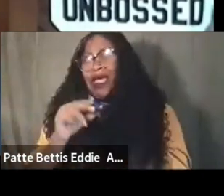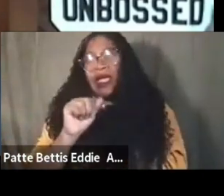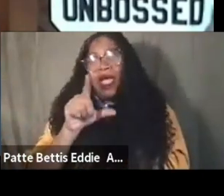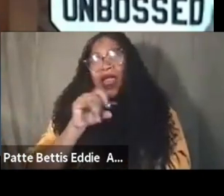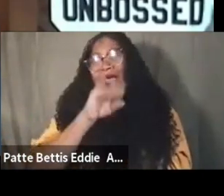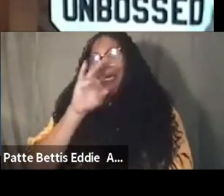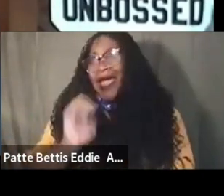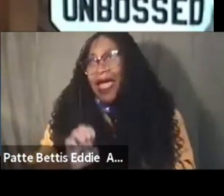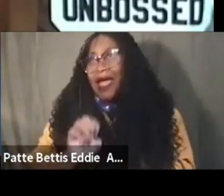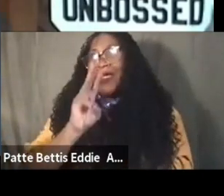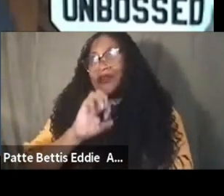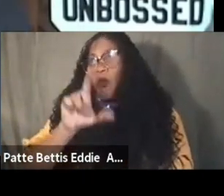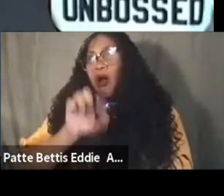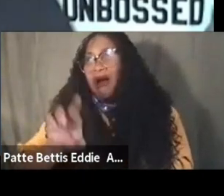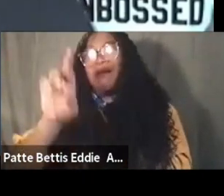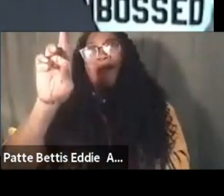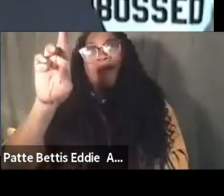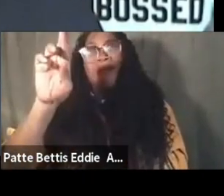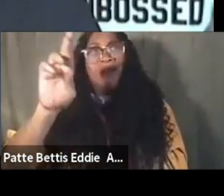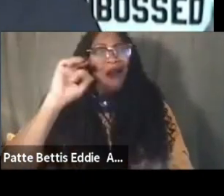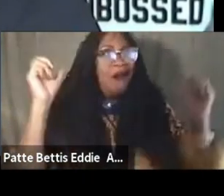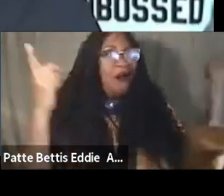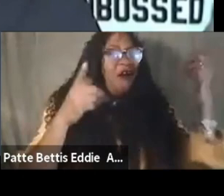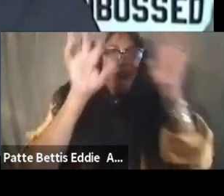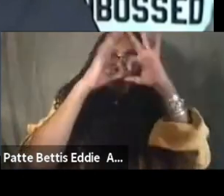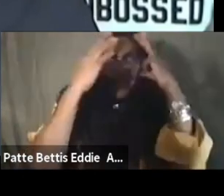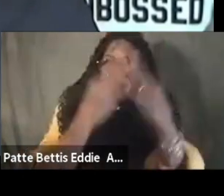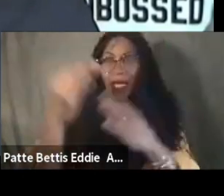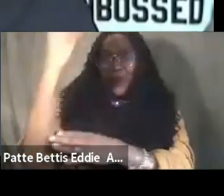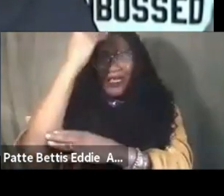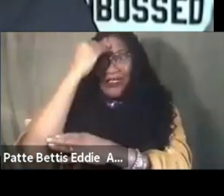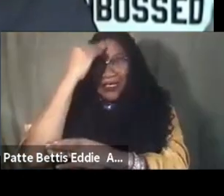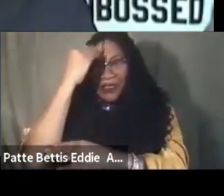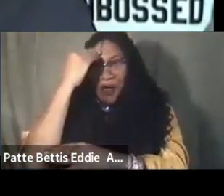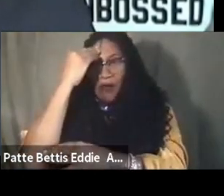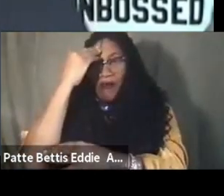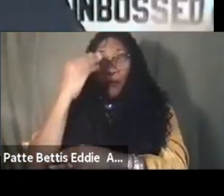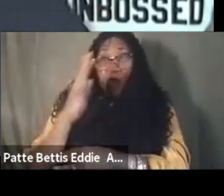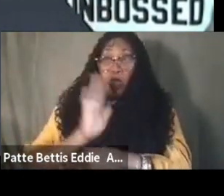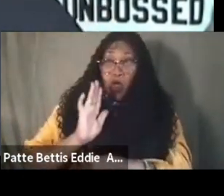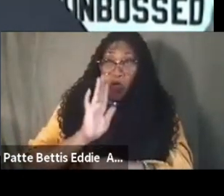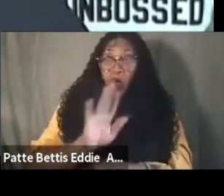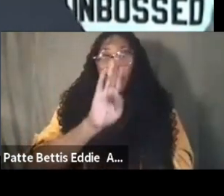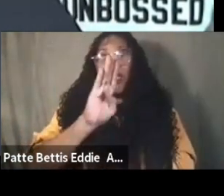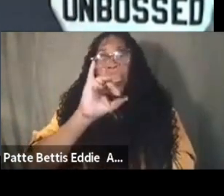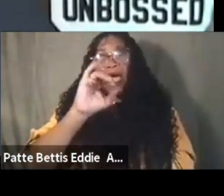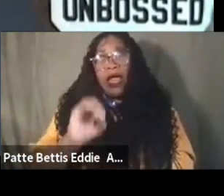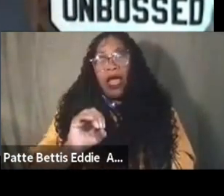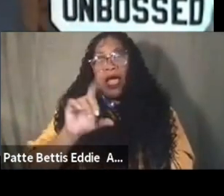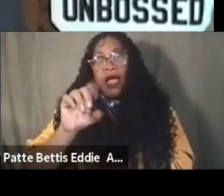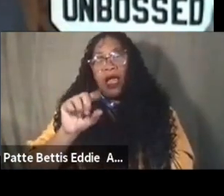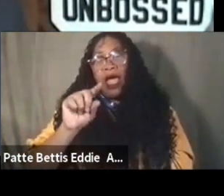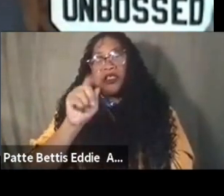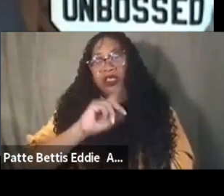people's families you know knowing about the various family uh from your biological family to other people that are also